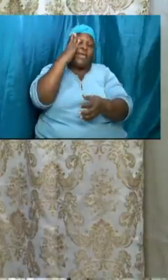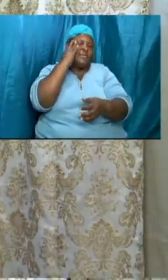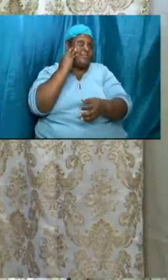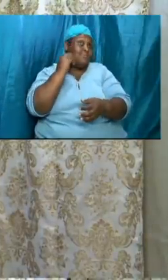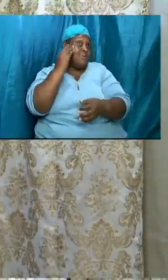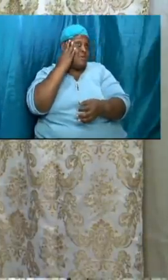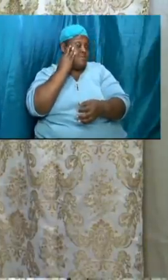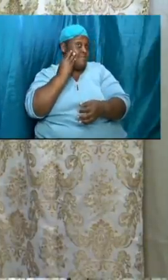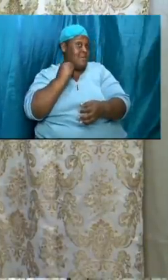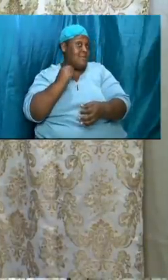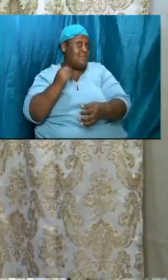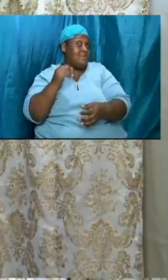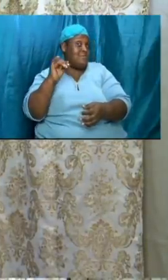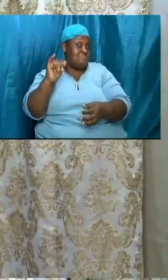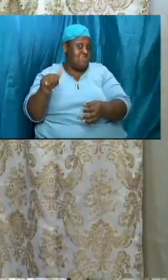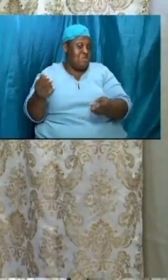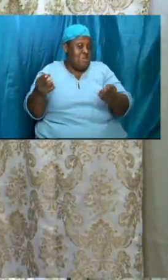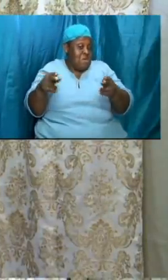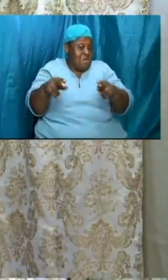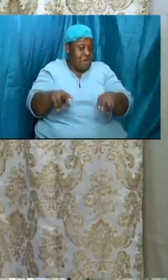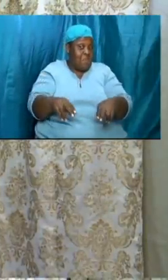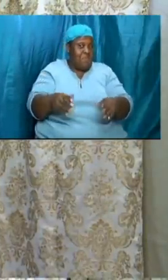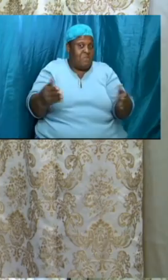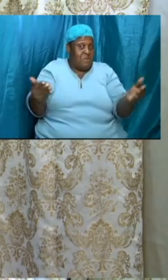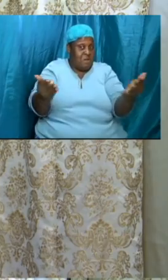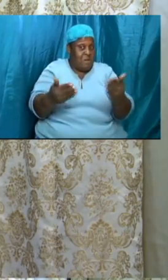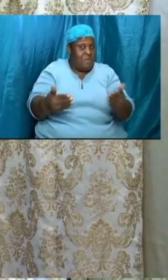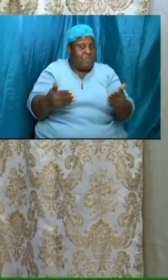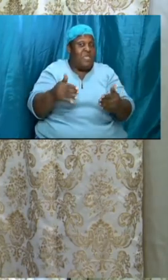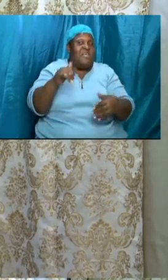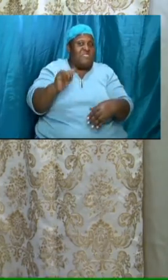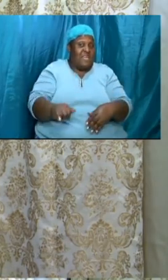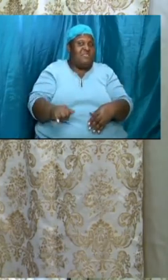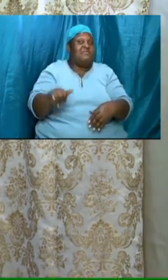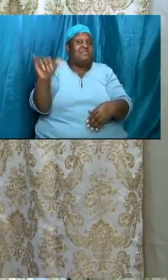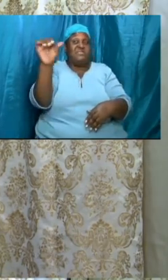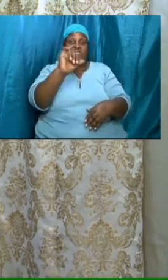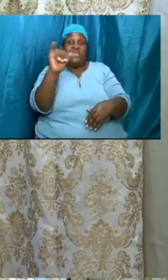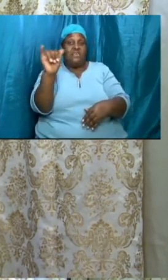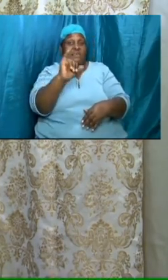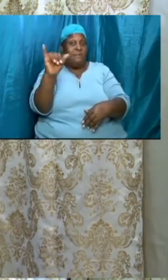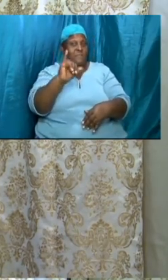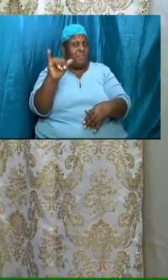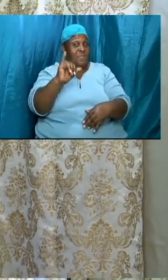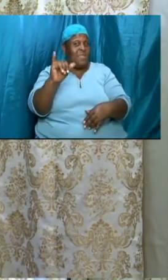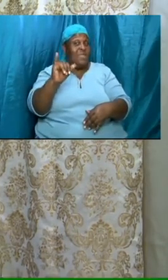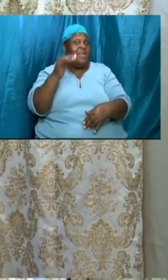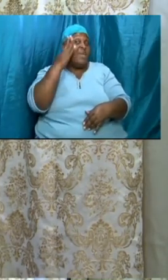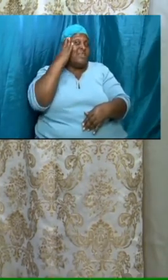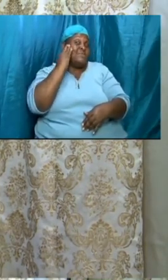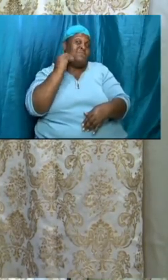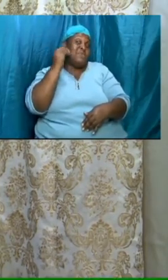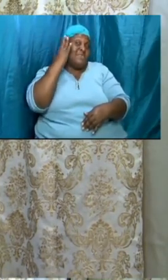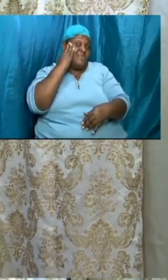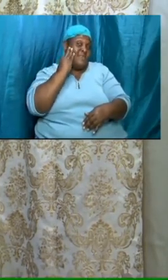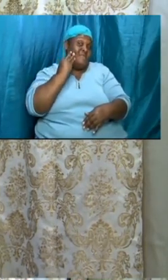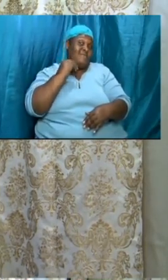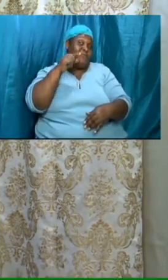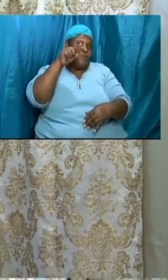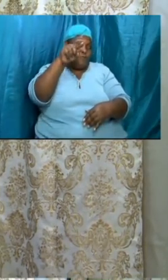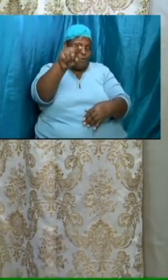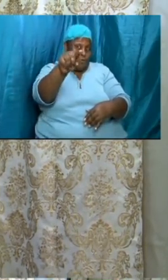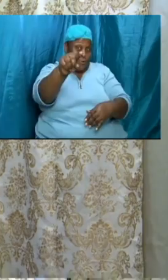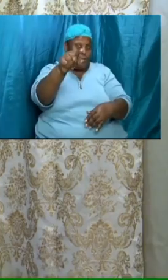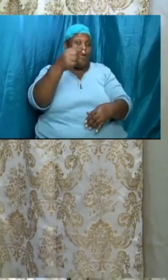here is going to be the experience that you and i have when the lord